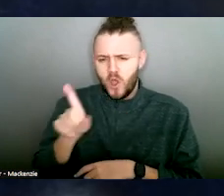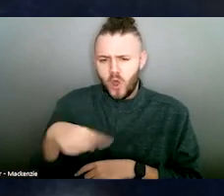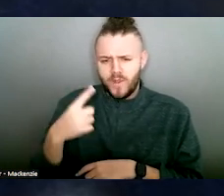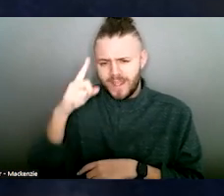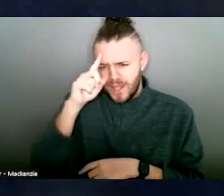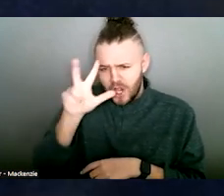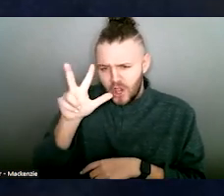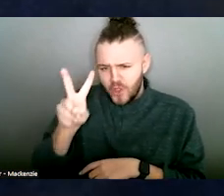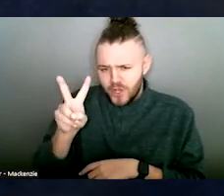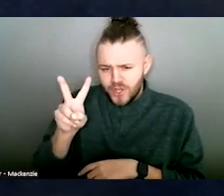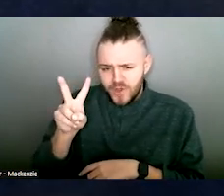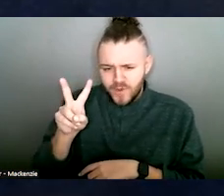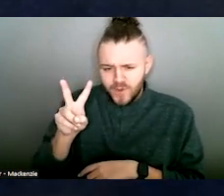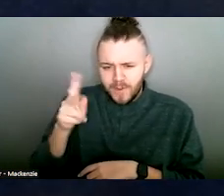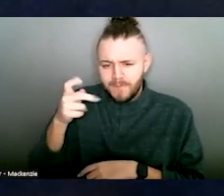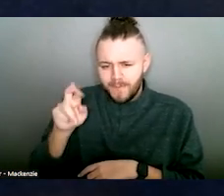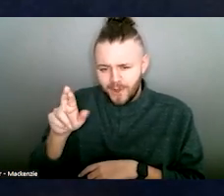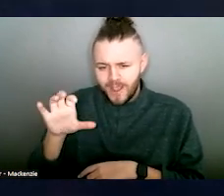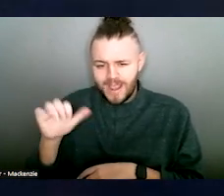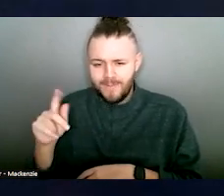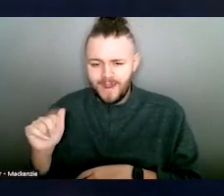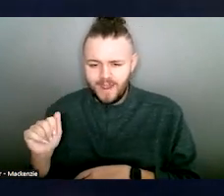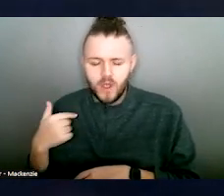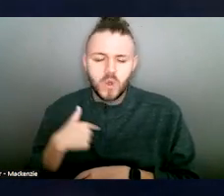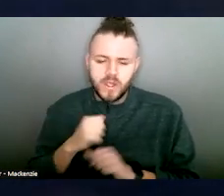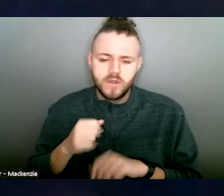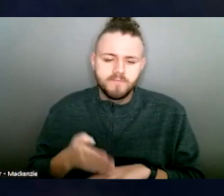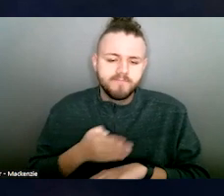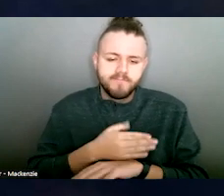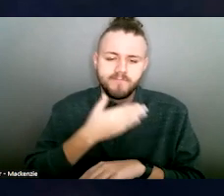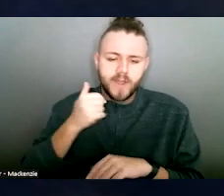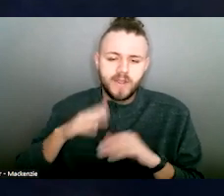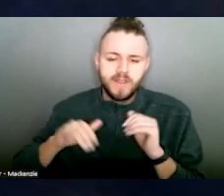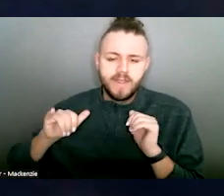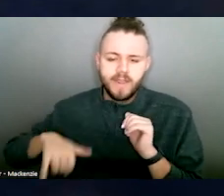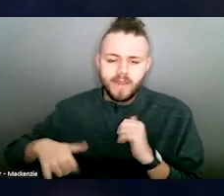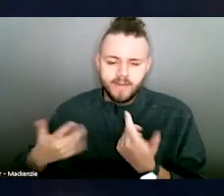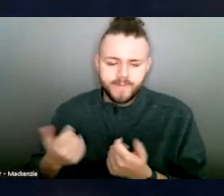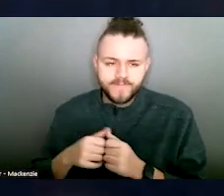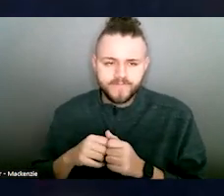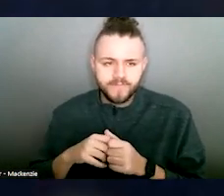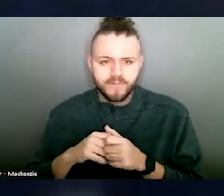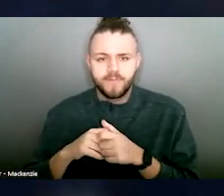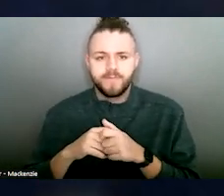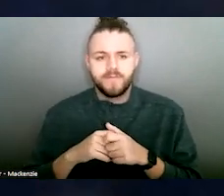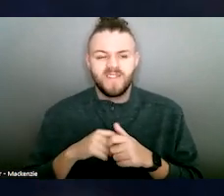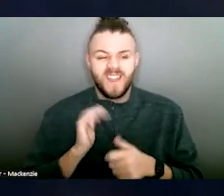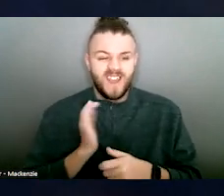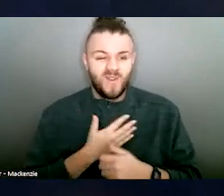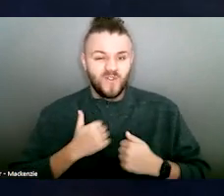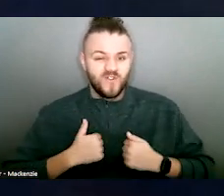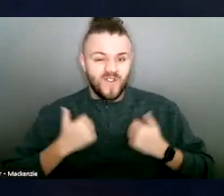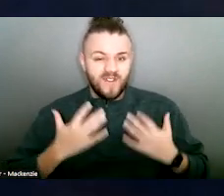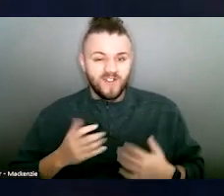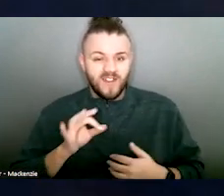per capita. We can do better than that. Our survivors of domestic violence deserve better than that.